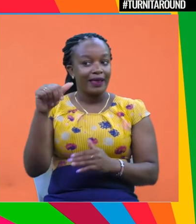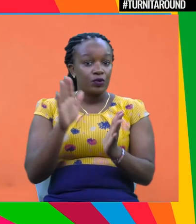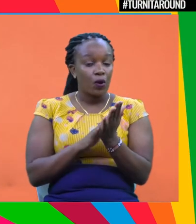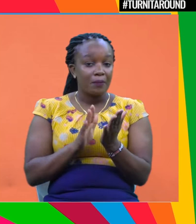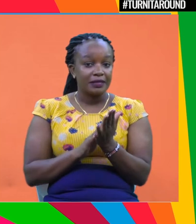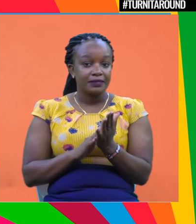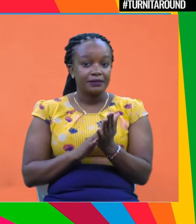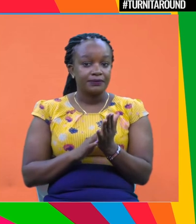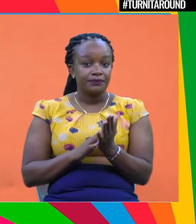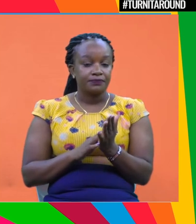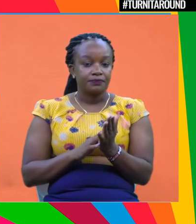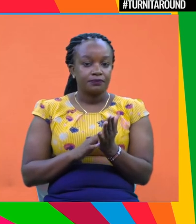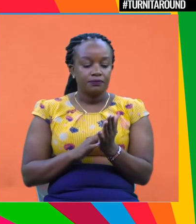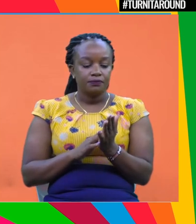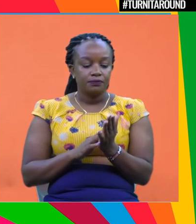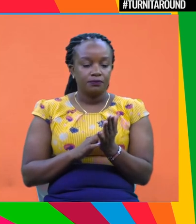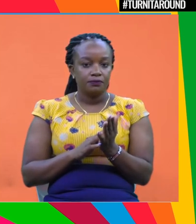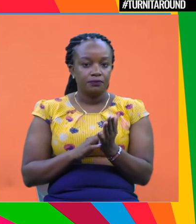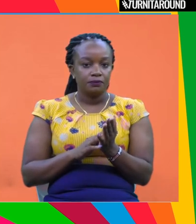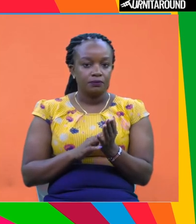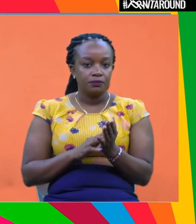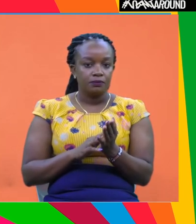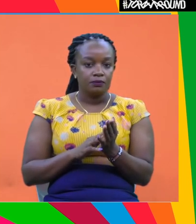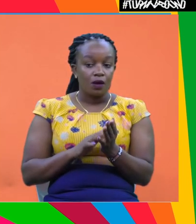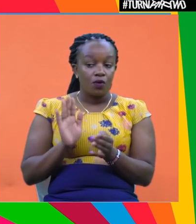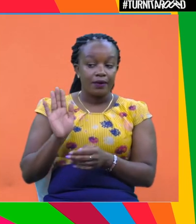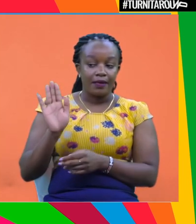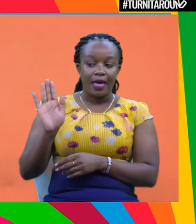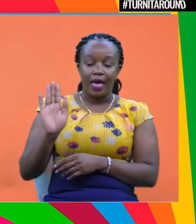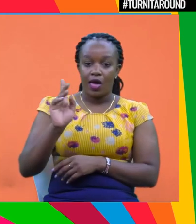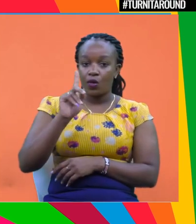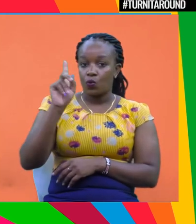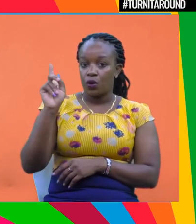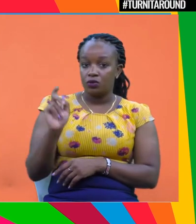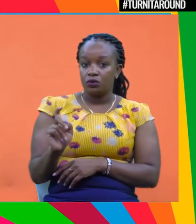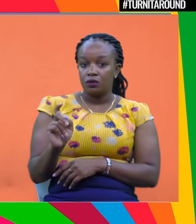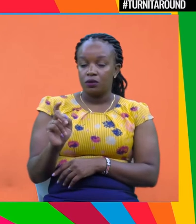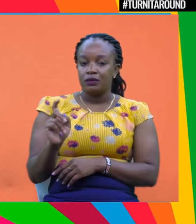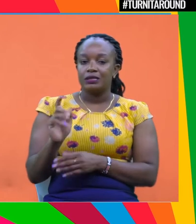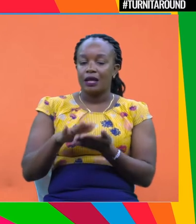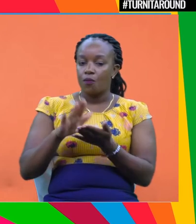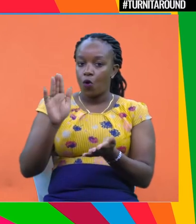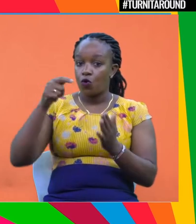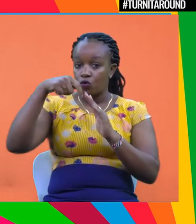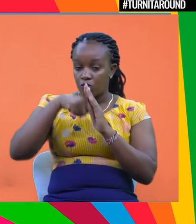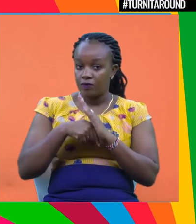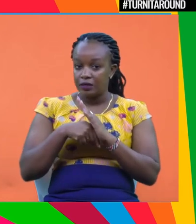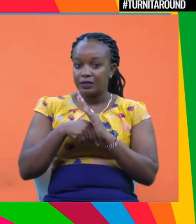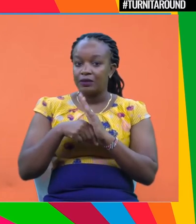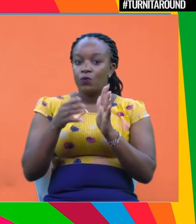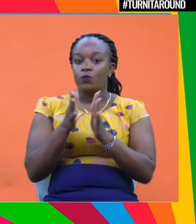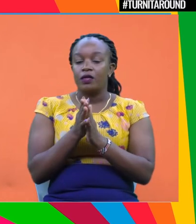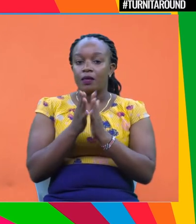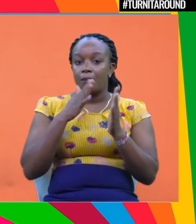comments, Kinsan? Sure. The the how question is actually a little bit more complex than the why